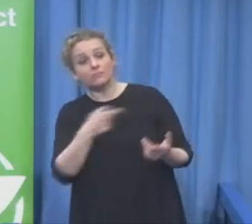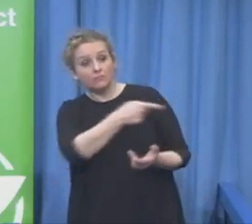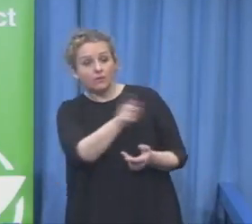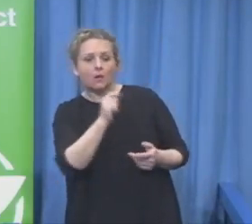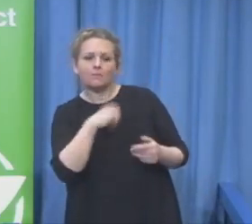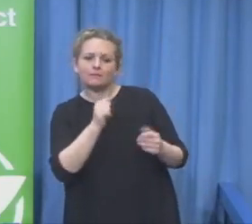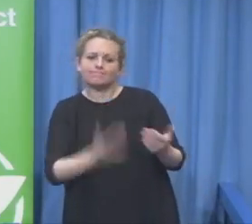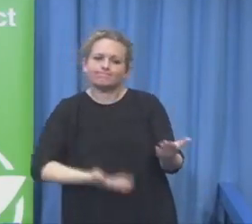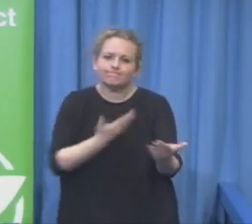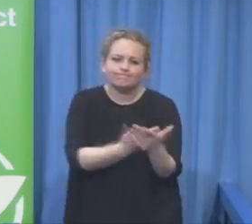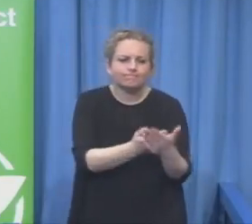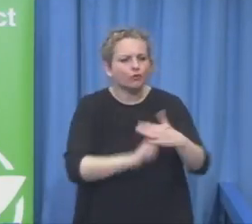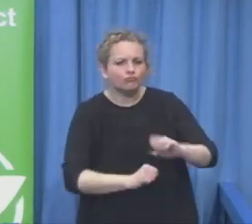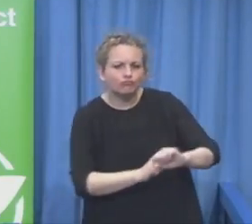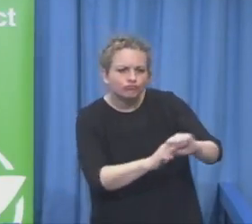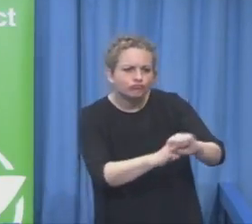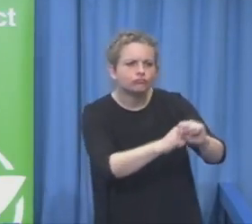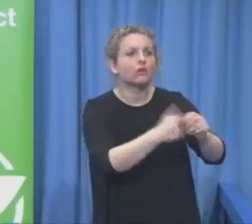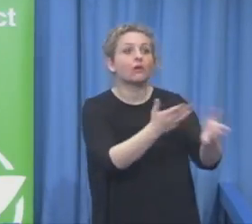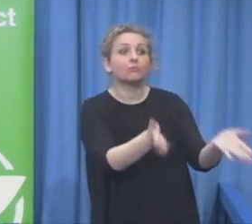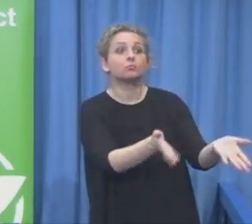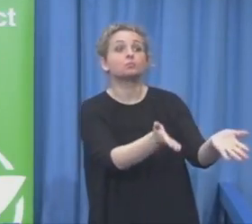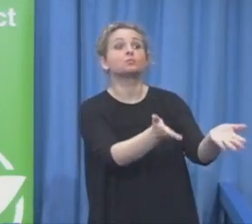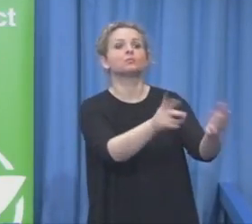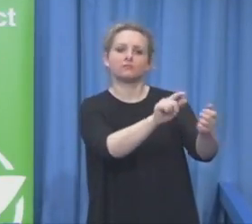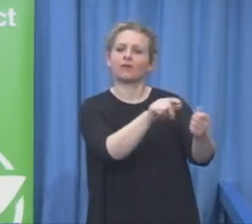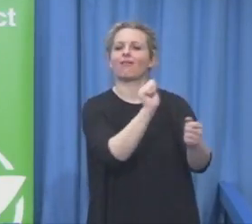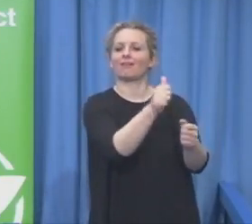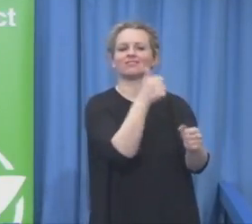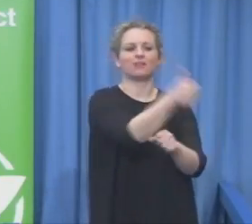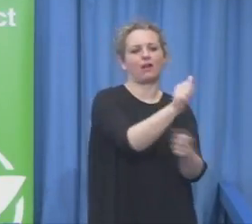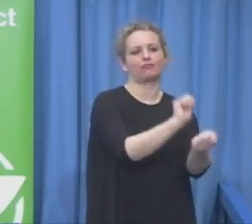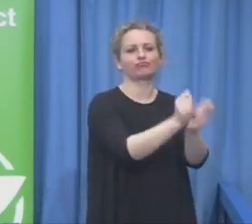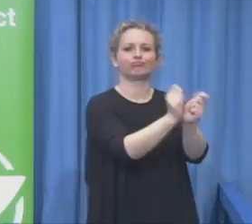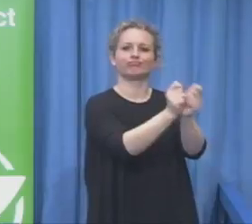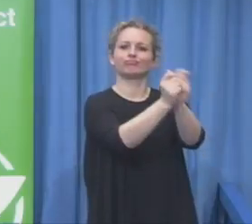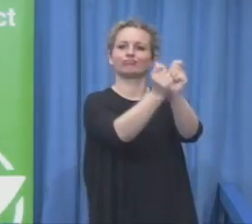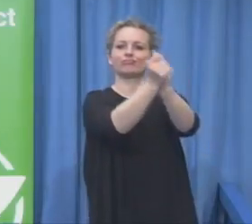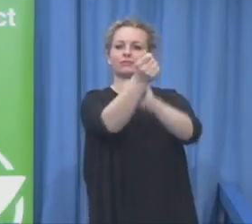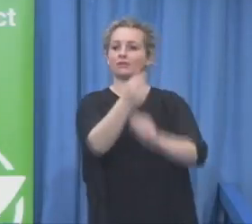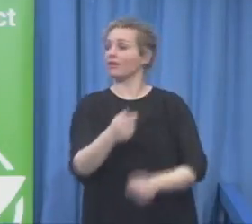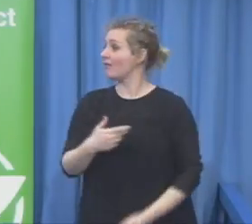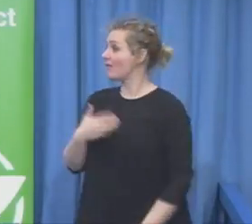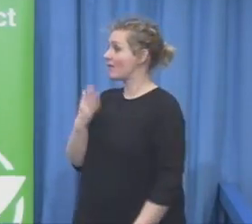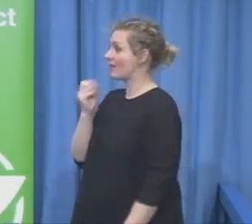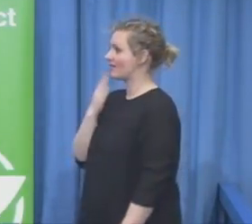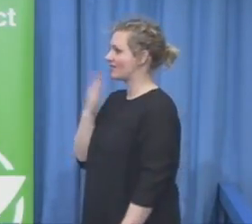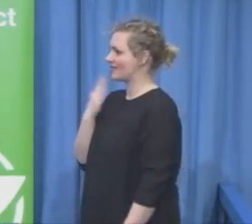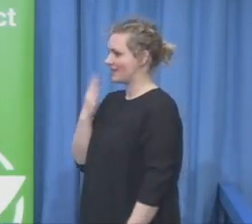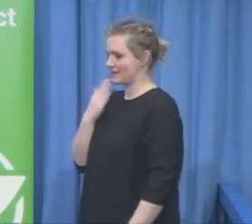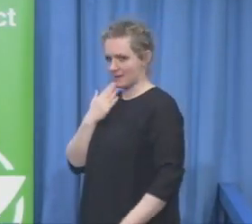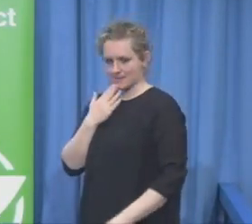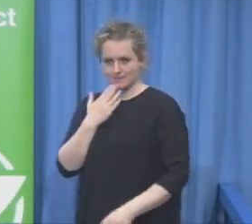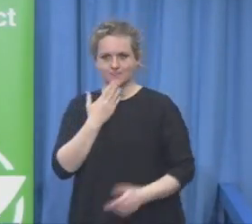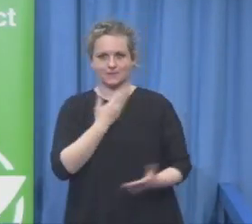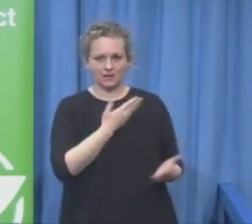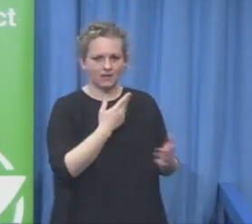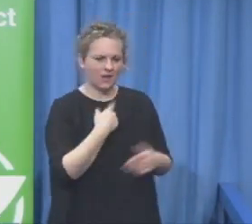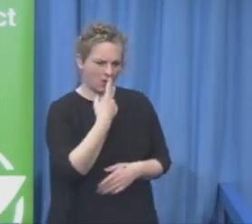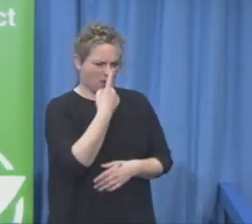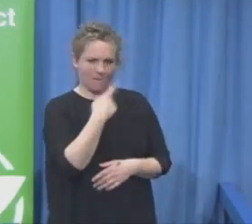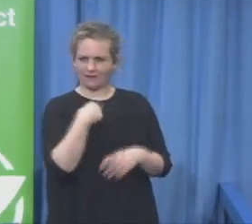thank you very much indeed. I think we've just got time for one more, but I think it's really important, this whole issue of